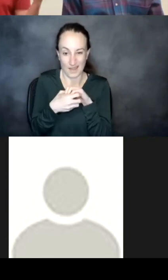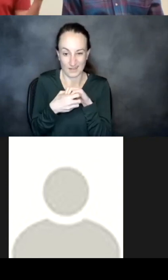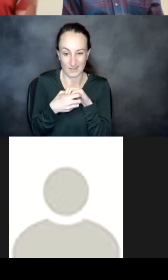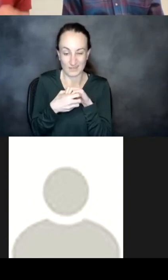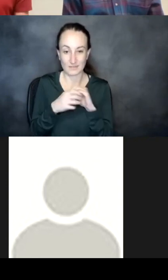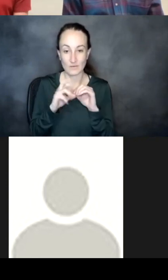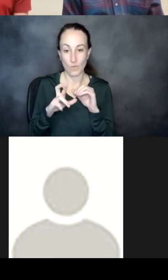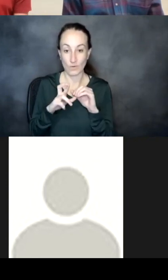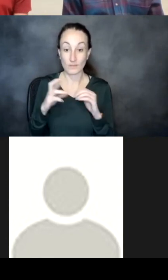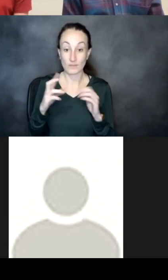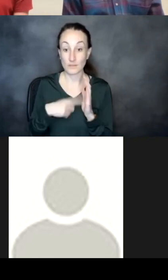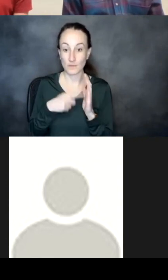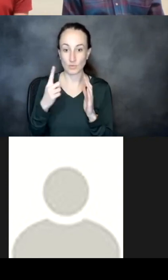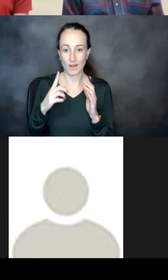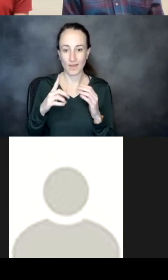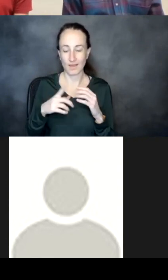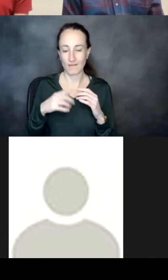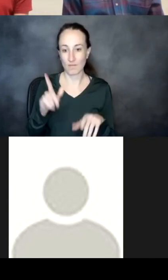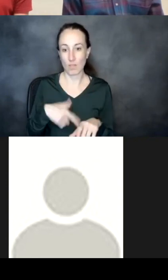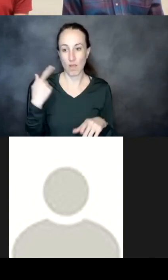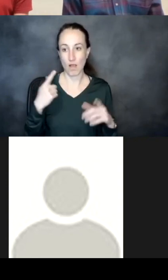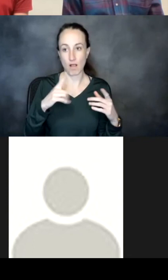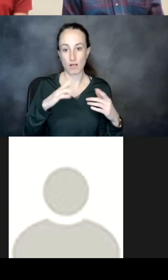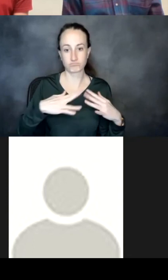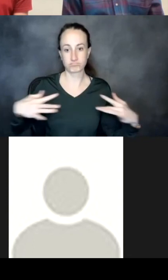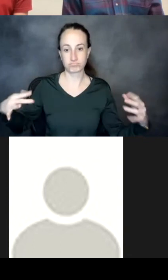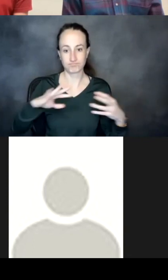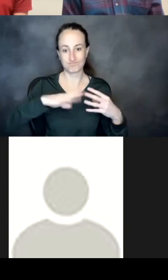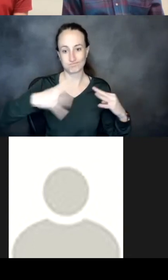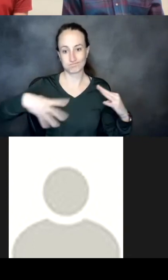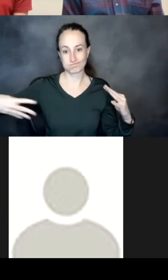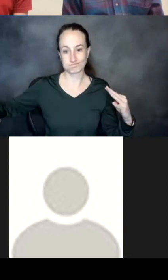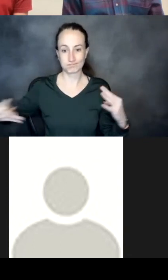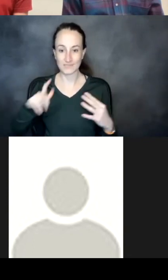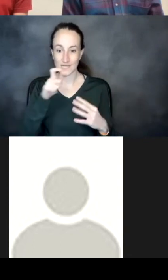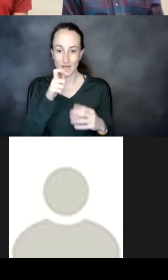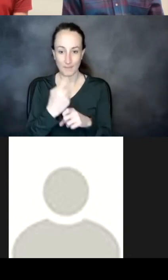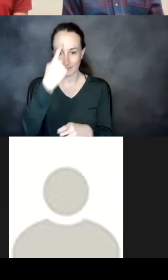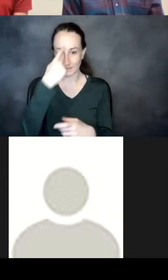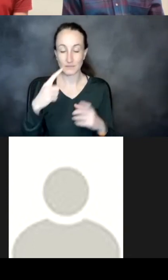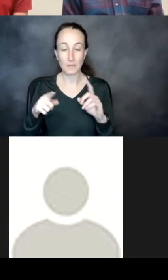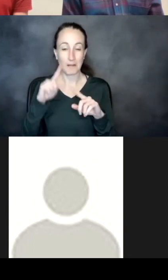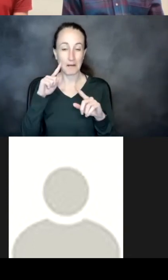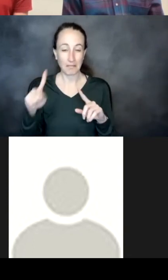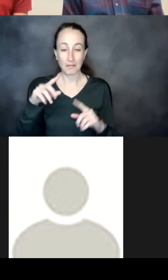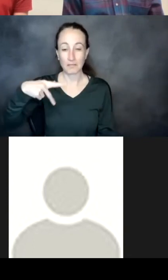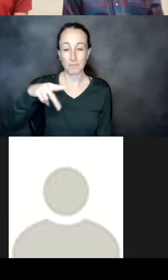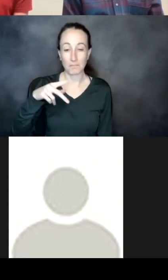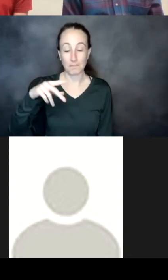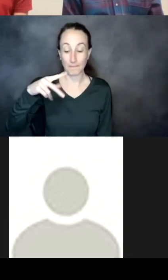like long spaghetti structures that didn't make any sense but i think with the metrics now the plddt is